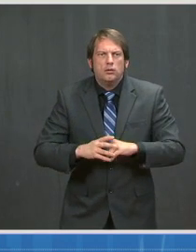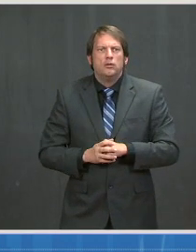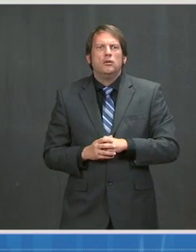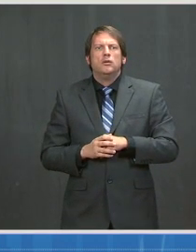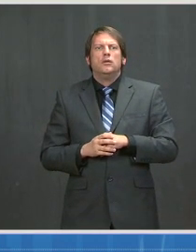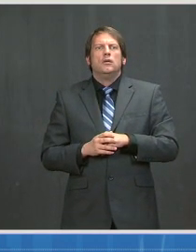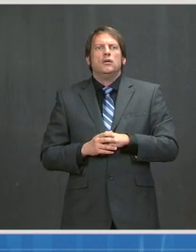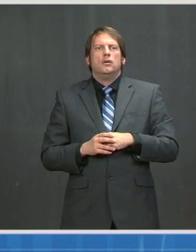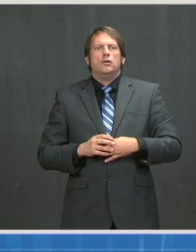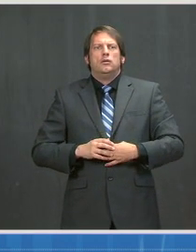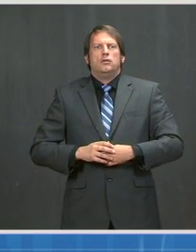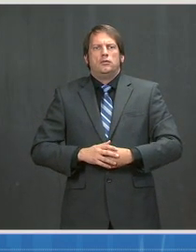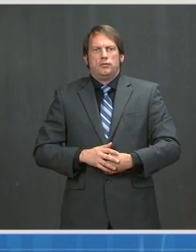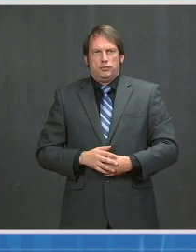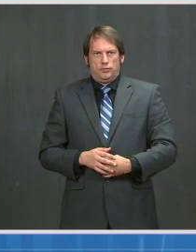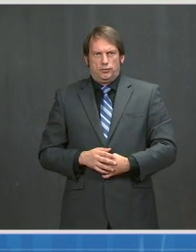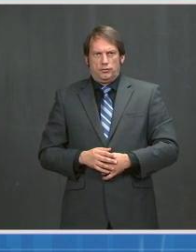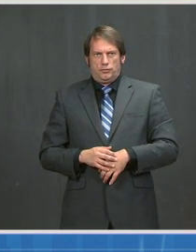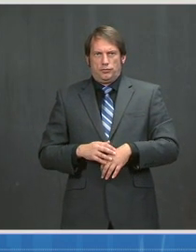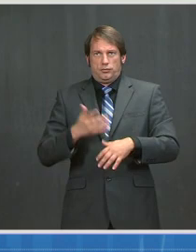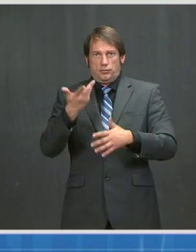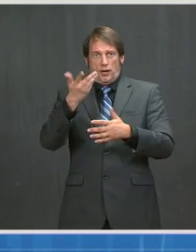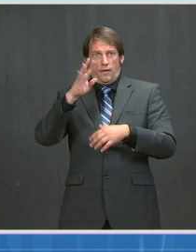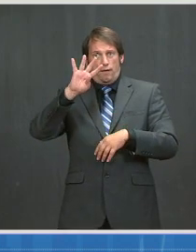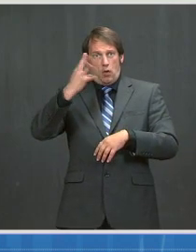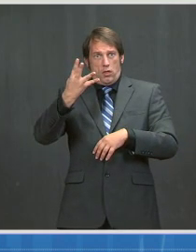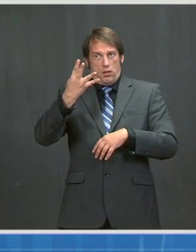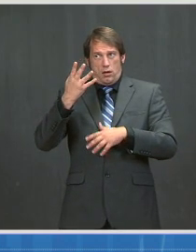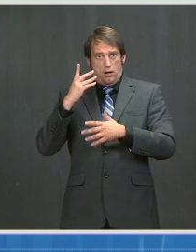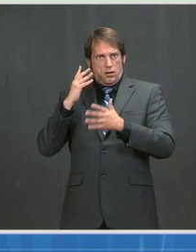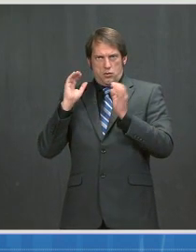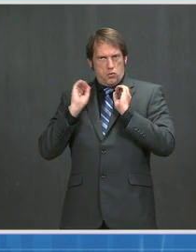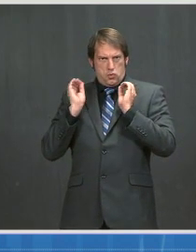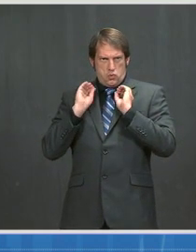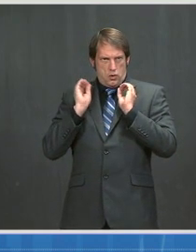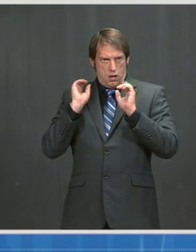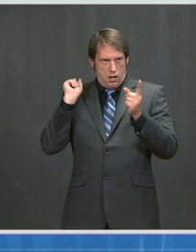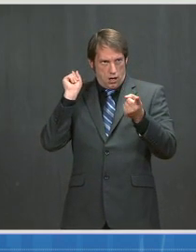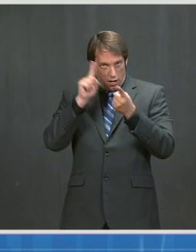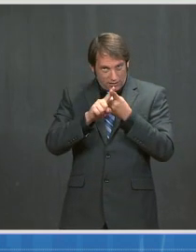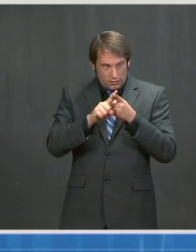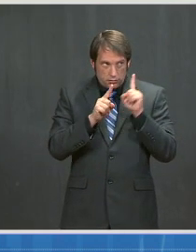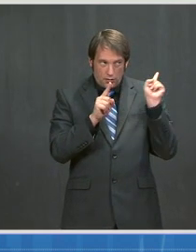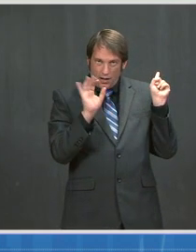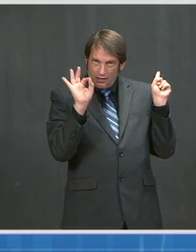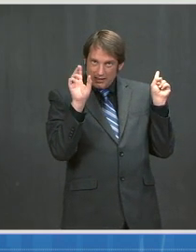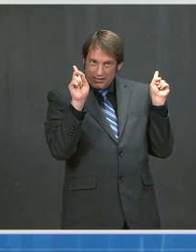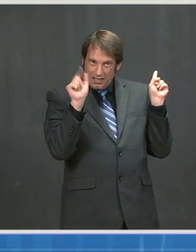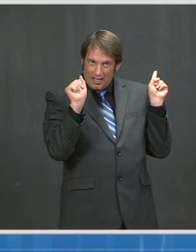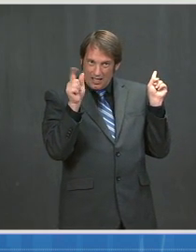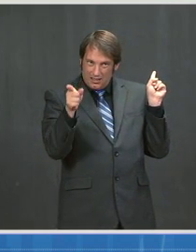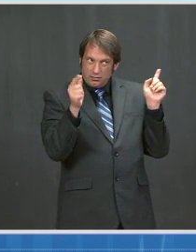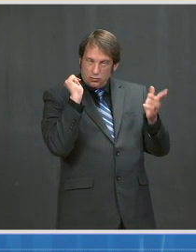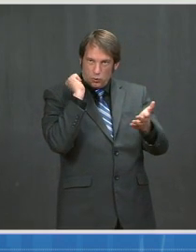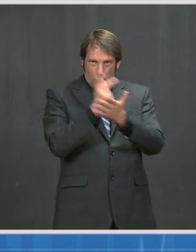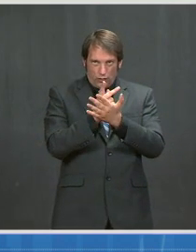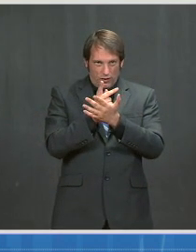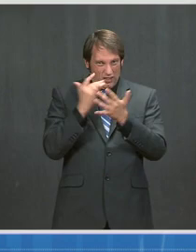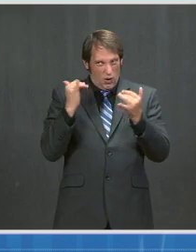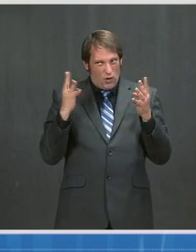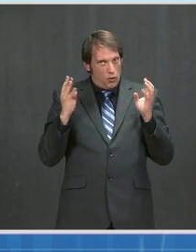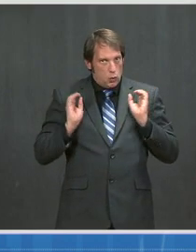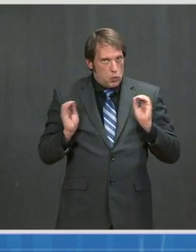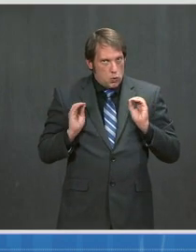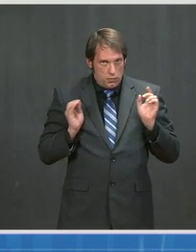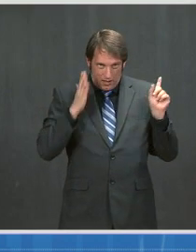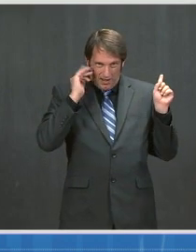FDA. The second is that, as has been reported over the weekend for those who didn't follow, with assistance from the Health and Human Services